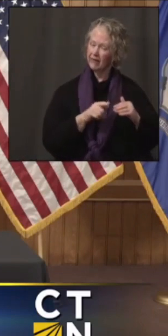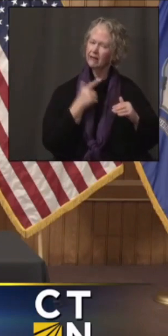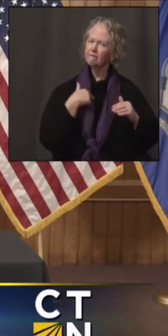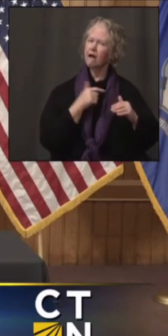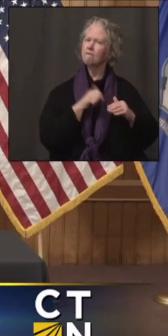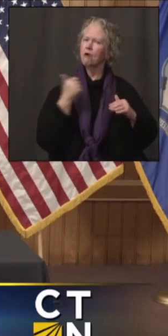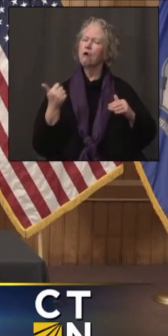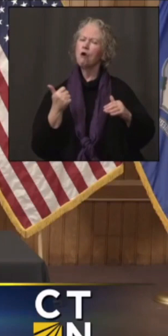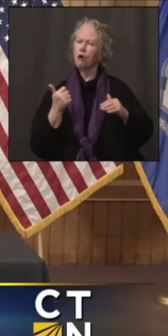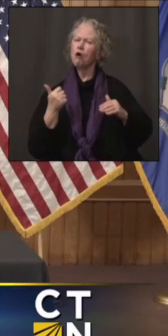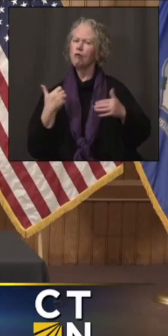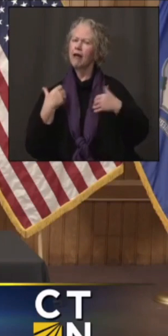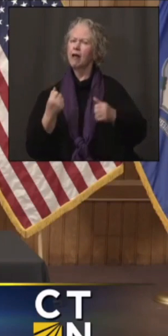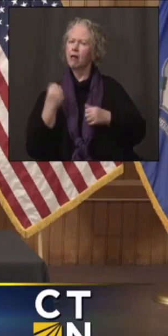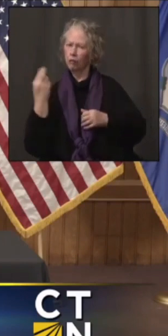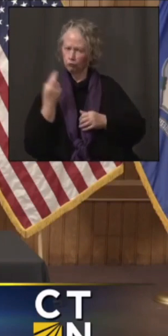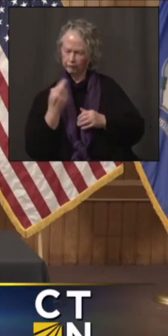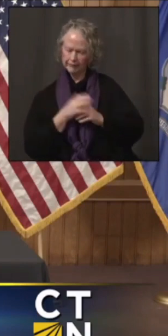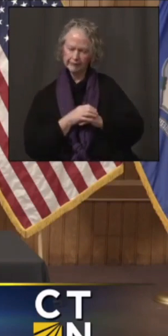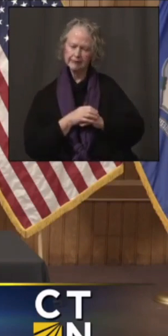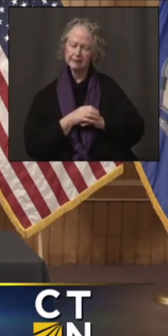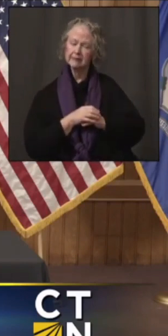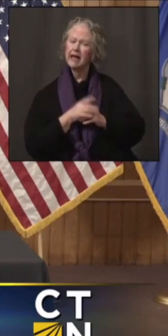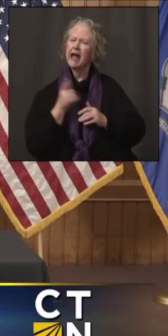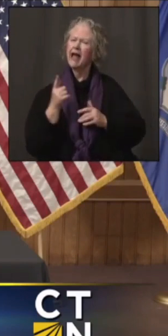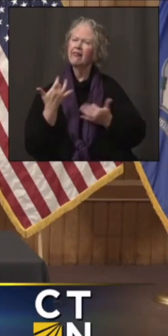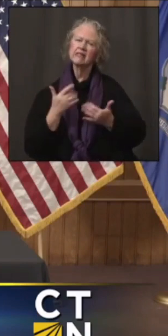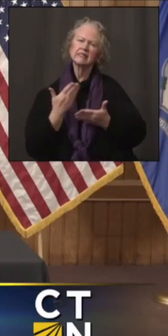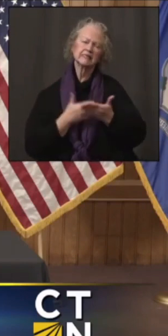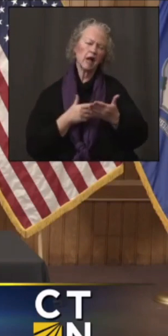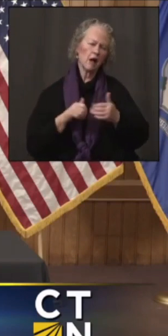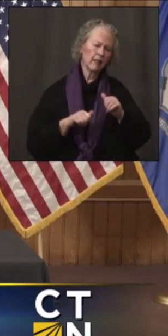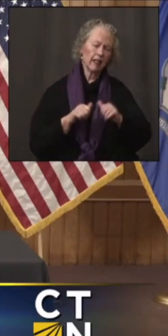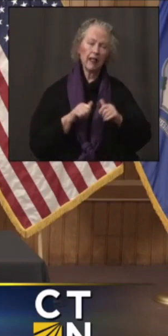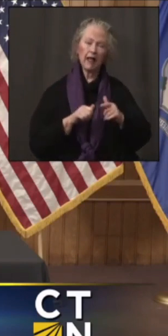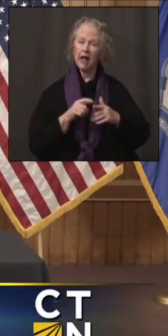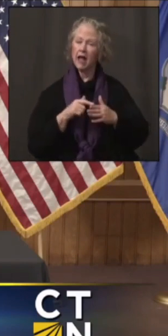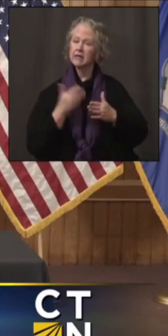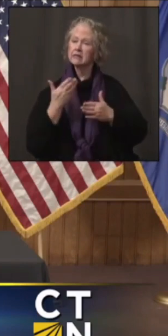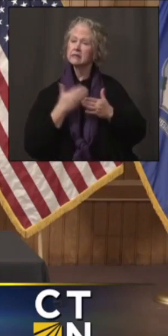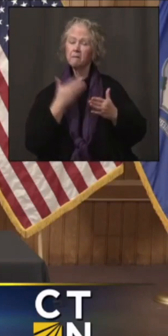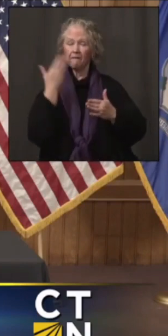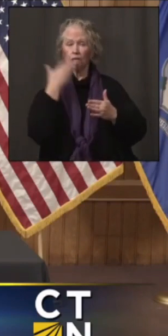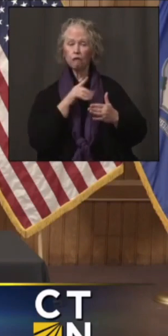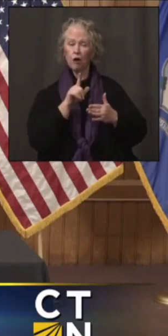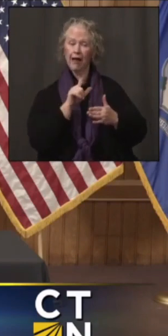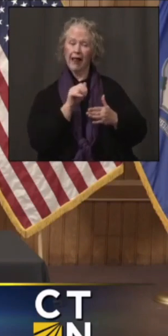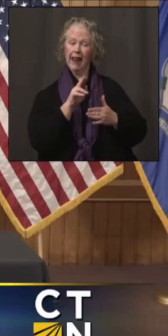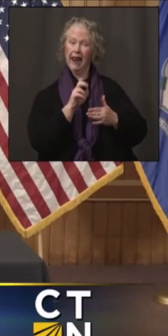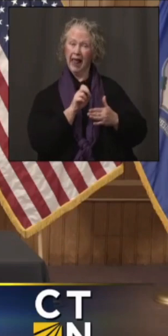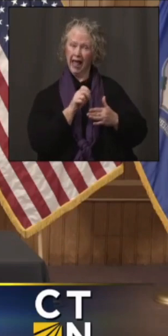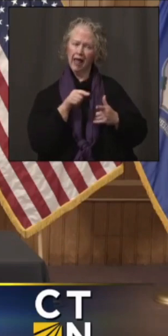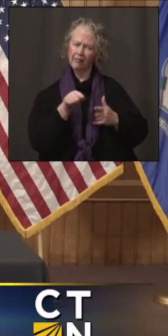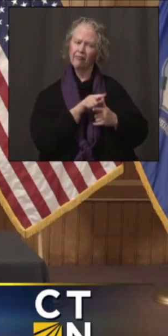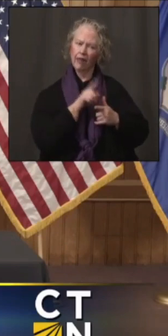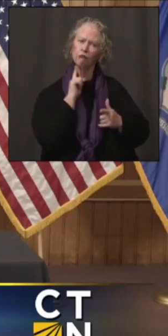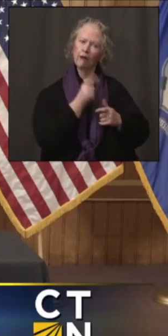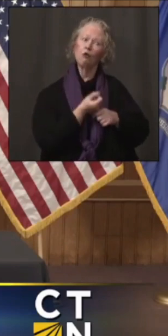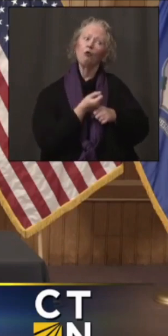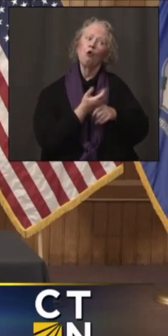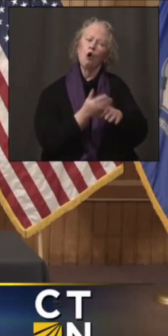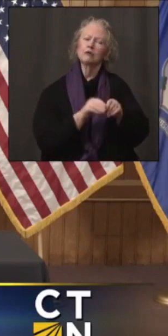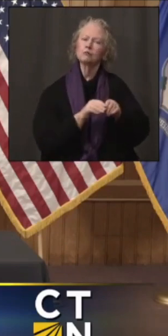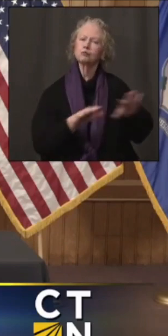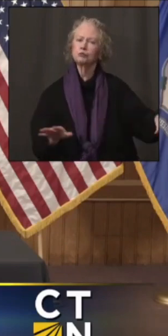there was even a debate about whether or not certain frontline workers are the cause for spread, and whether or not we should instead focus on helping